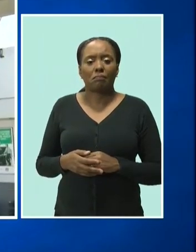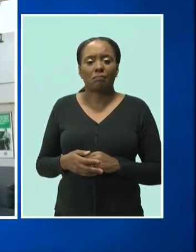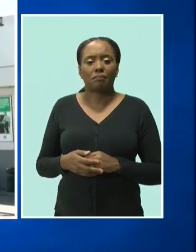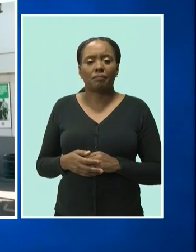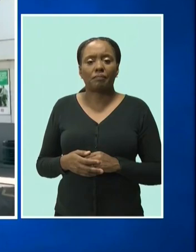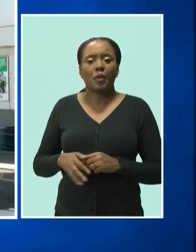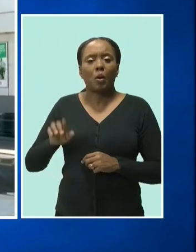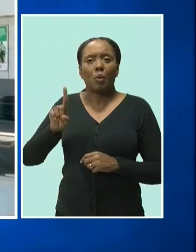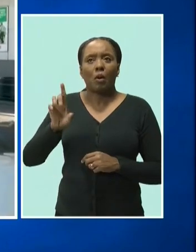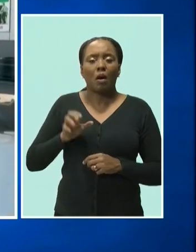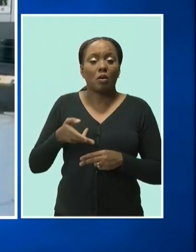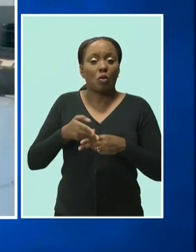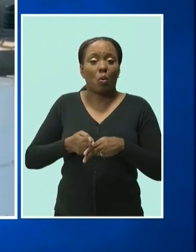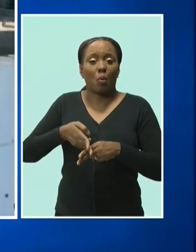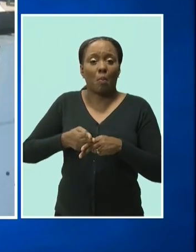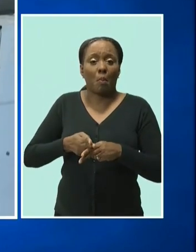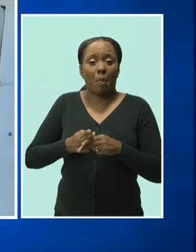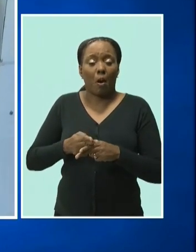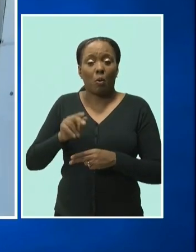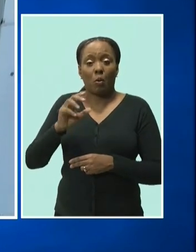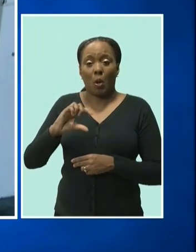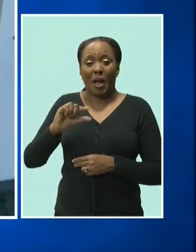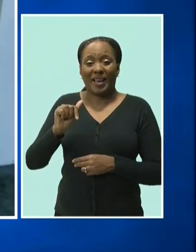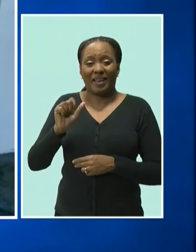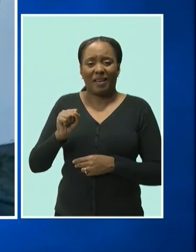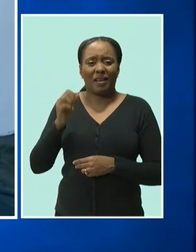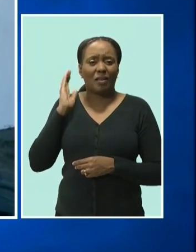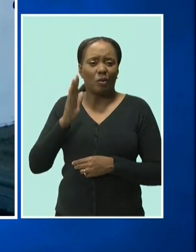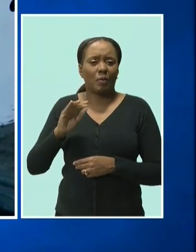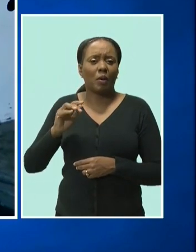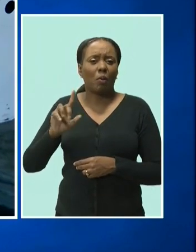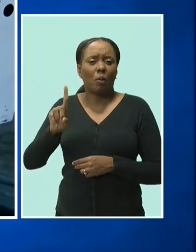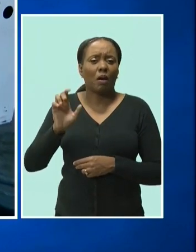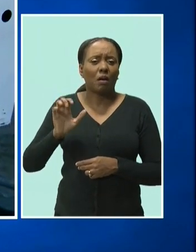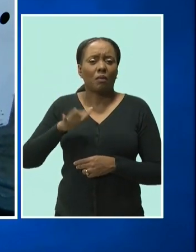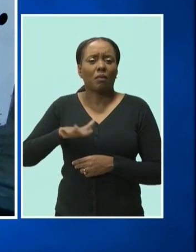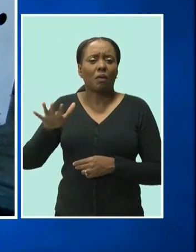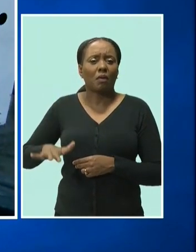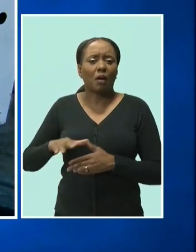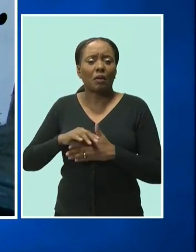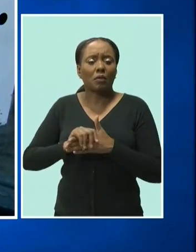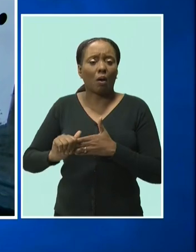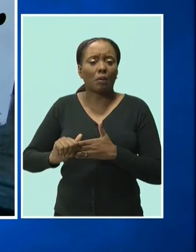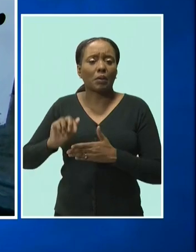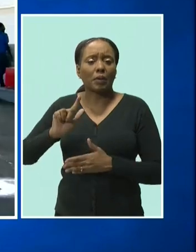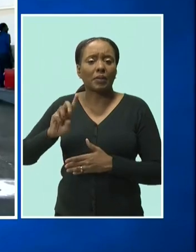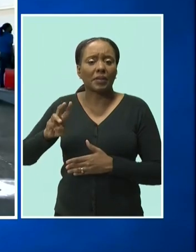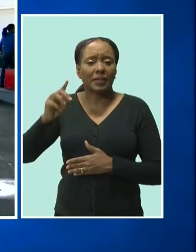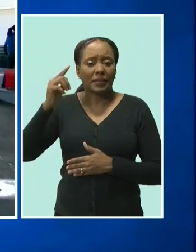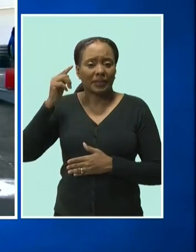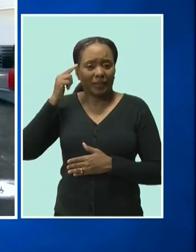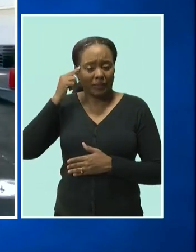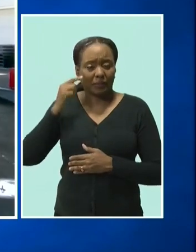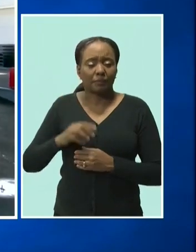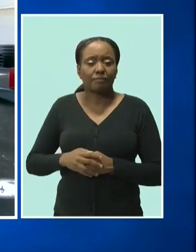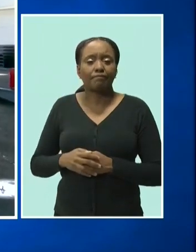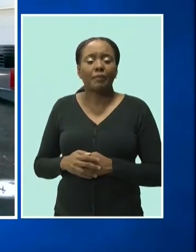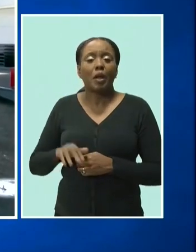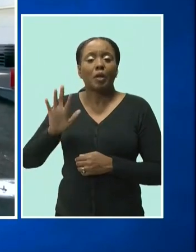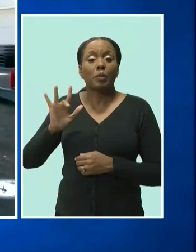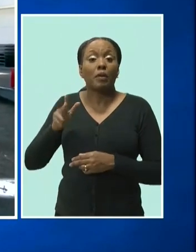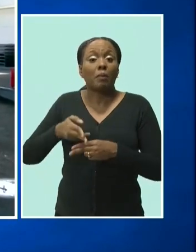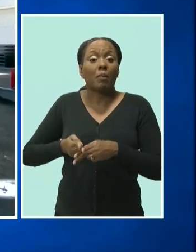100-pound cylinder will be $155.36. The 25-pound cylinder, $43